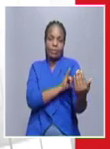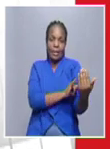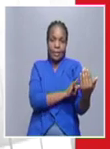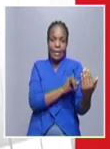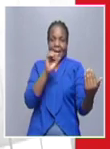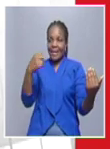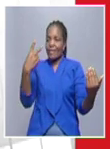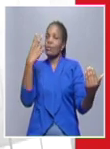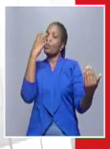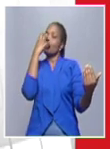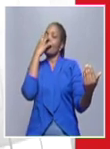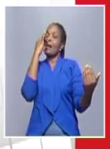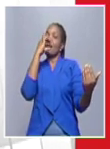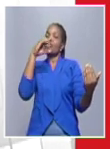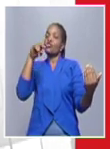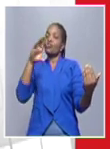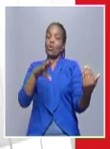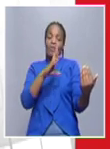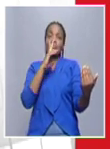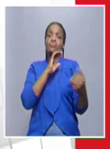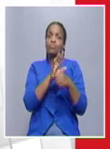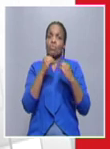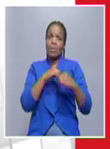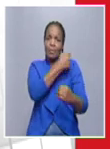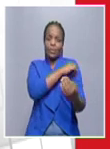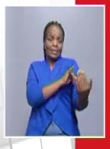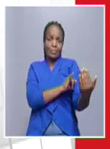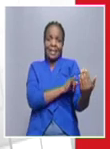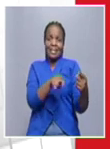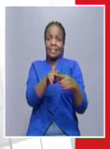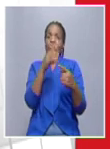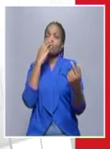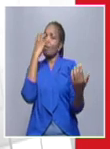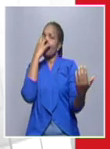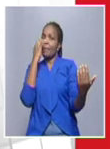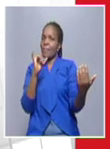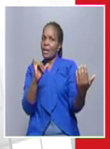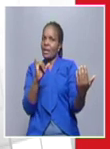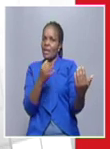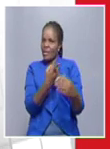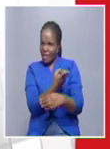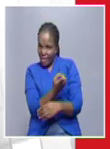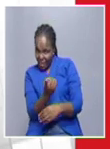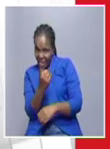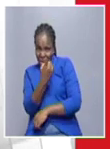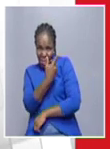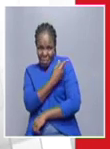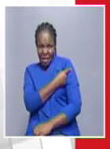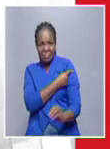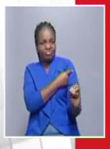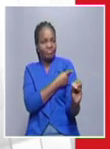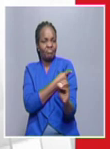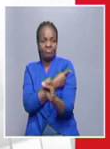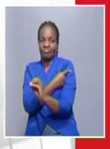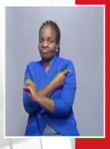none of the hospitalized cases including those in icu had received any dose